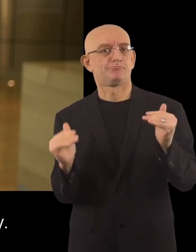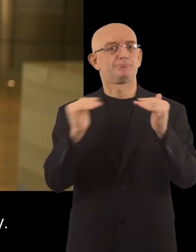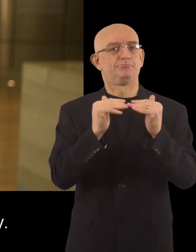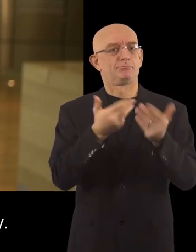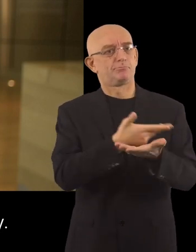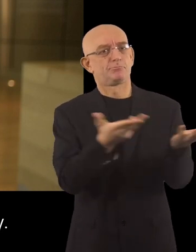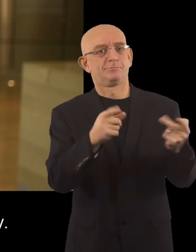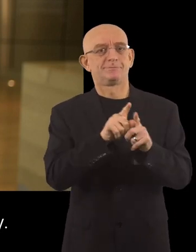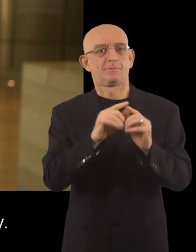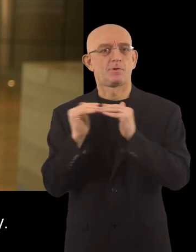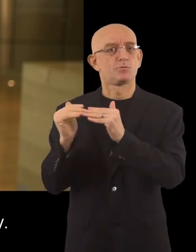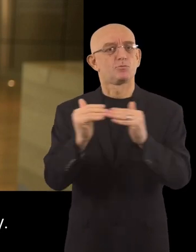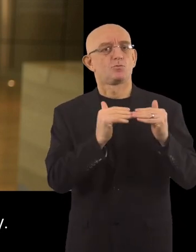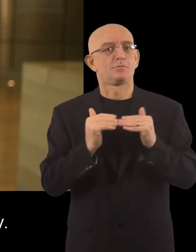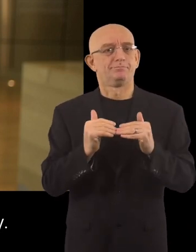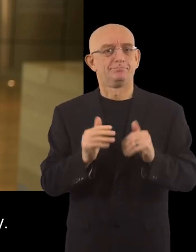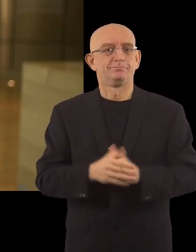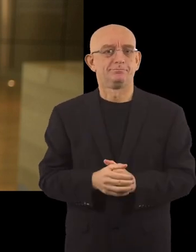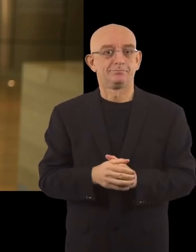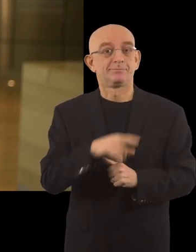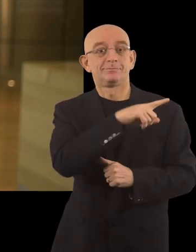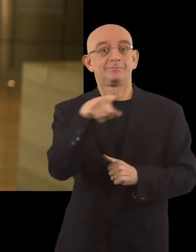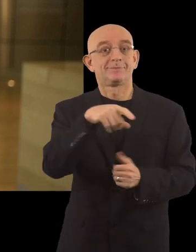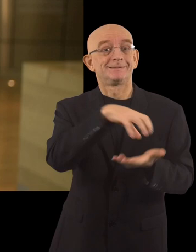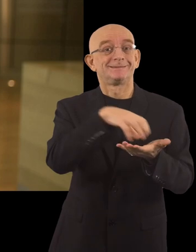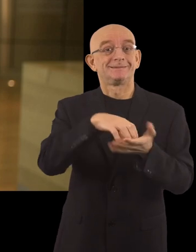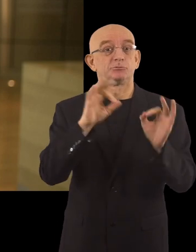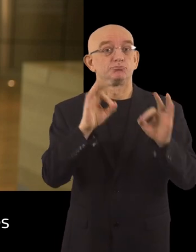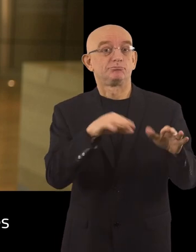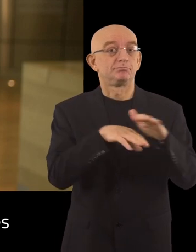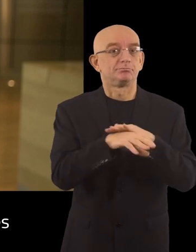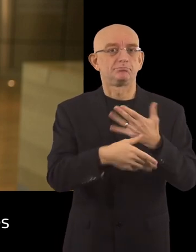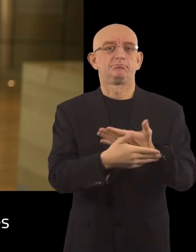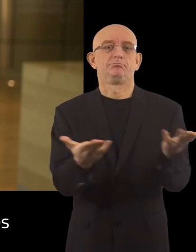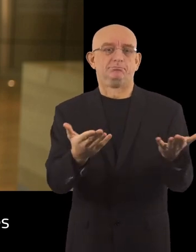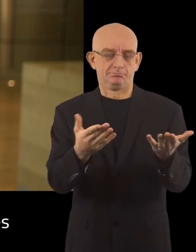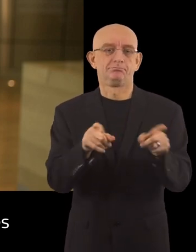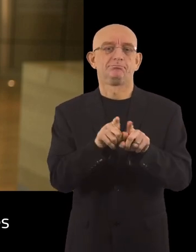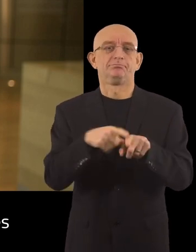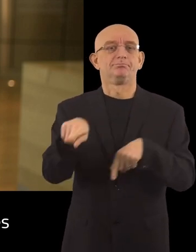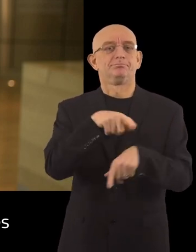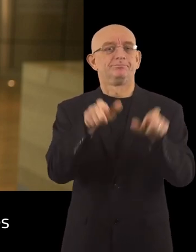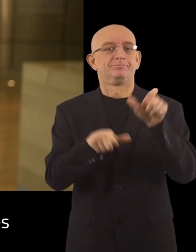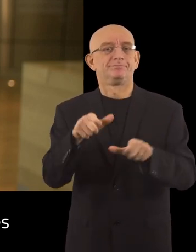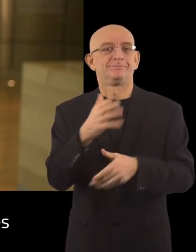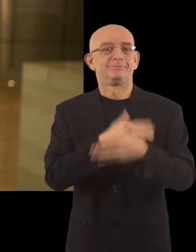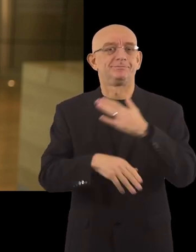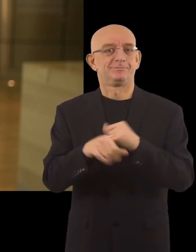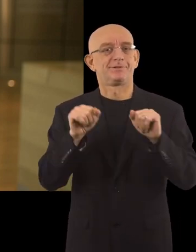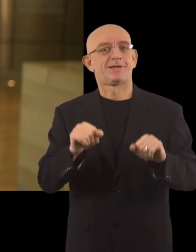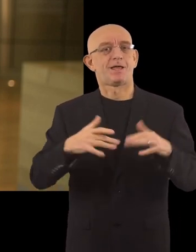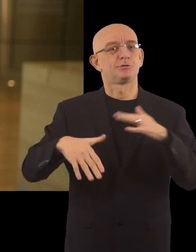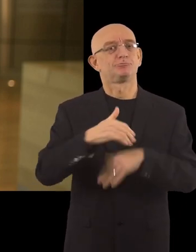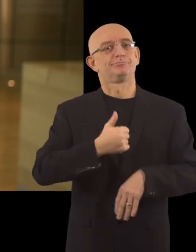basis with others in society. More accessible cities are cities where persons with disabilities